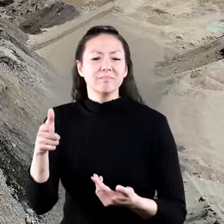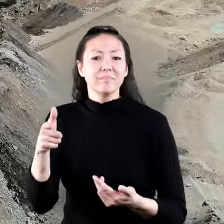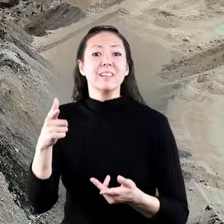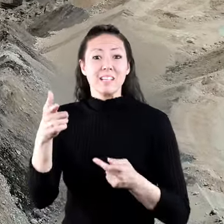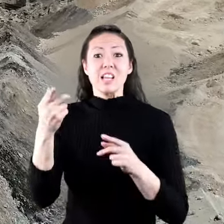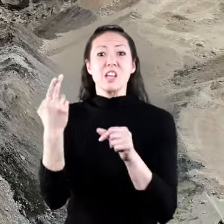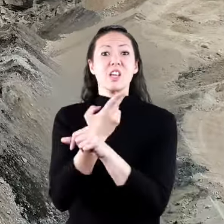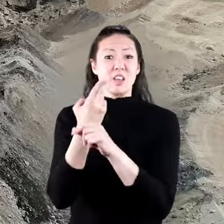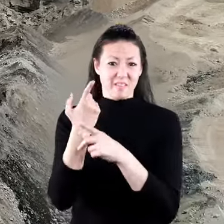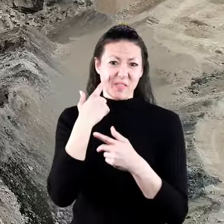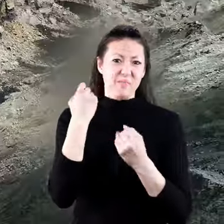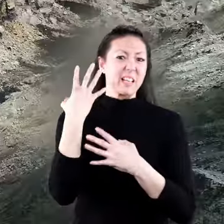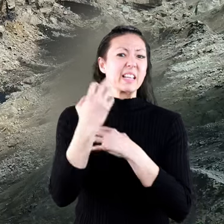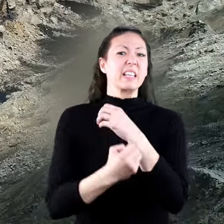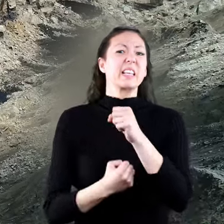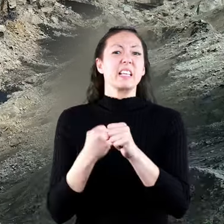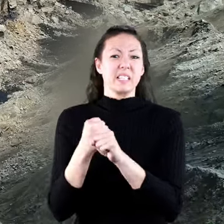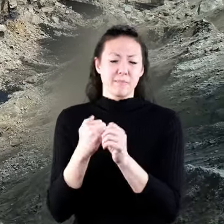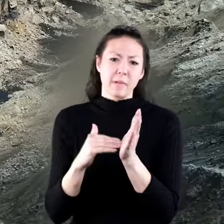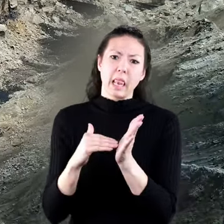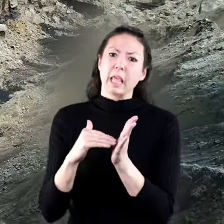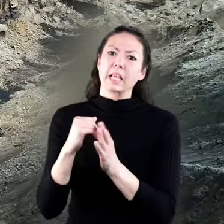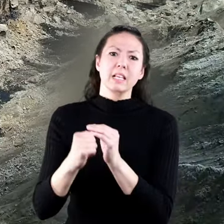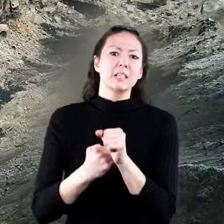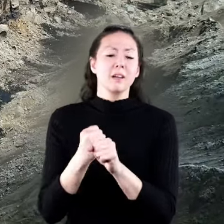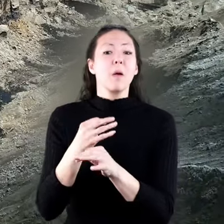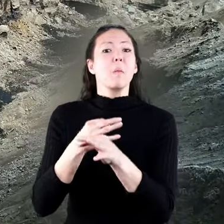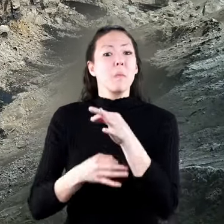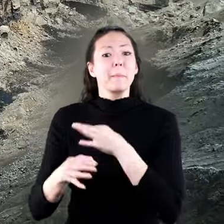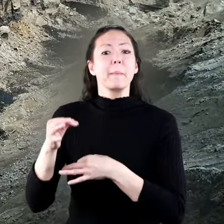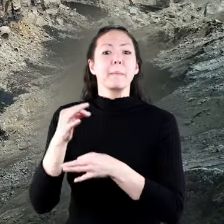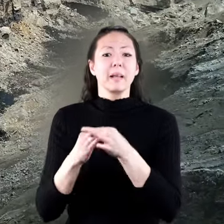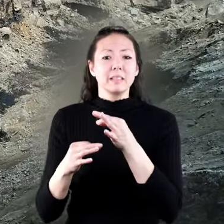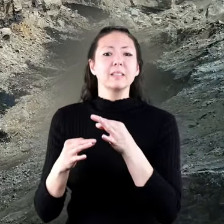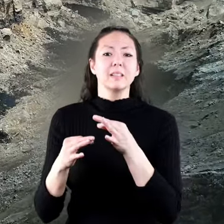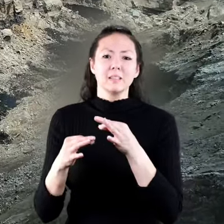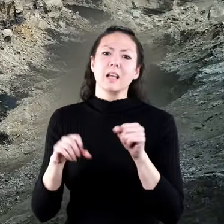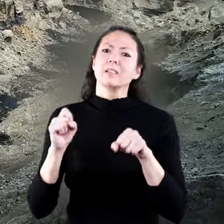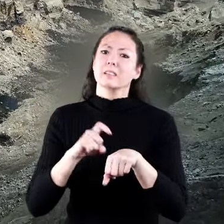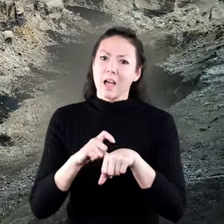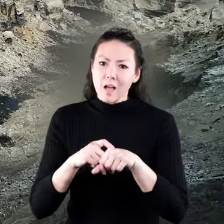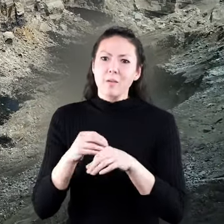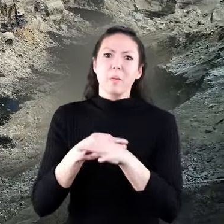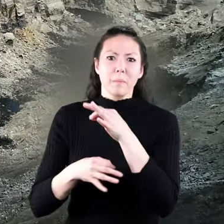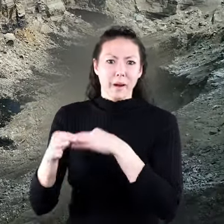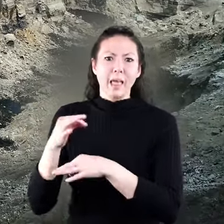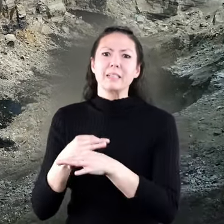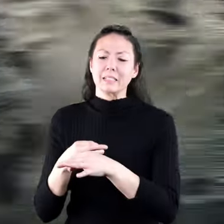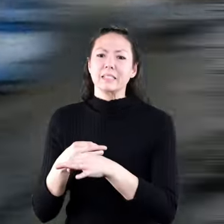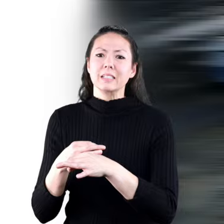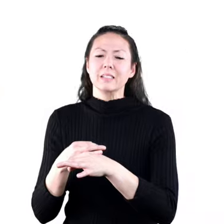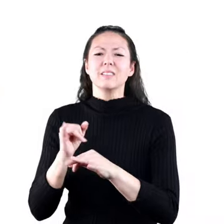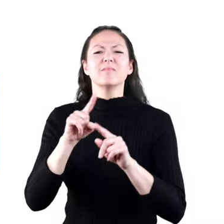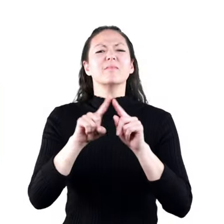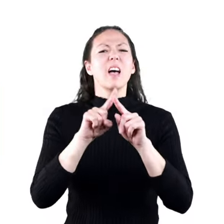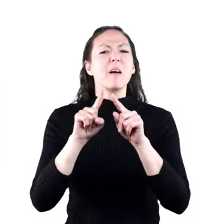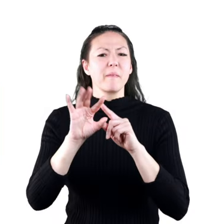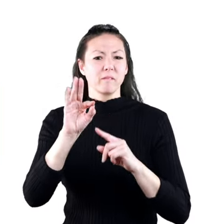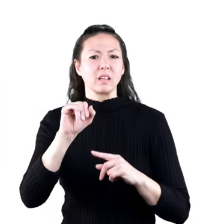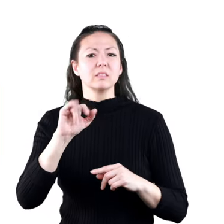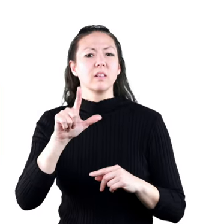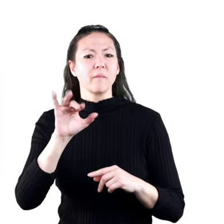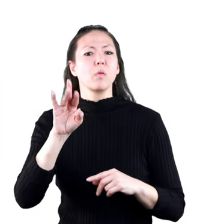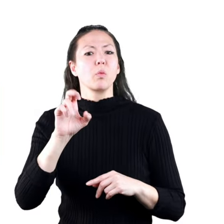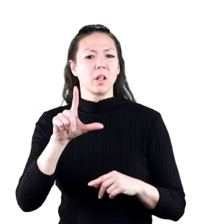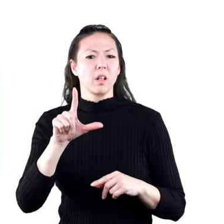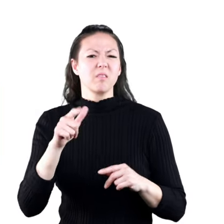energy, which means it takes millions of years to replace every piece of coal that's used. The next type